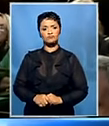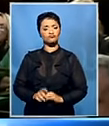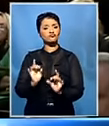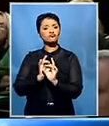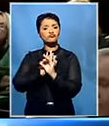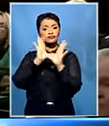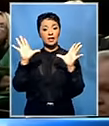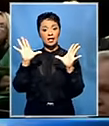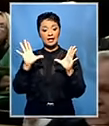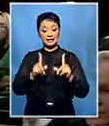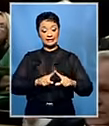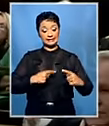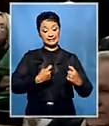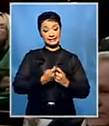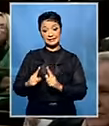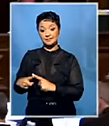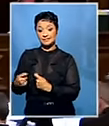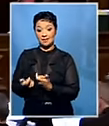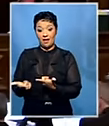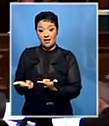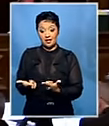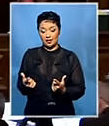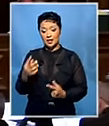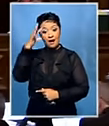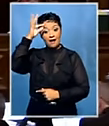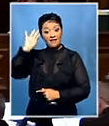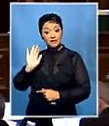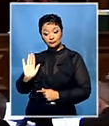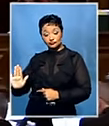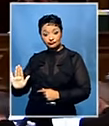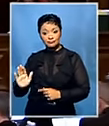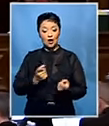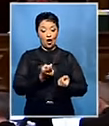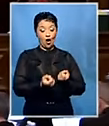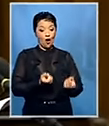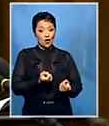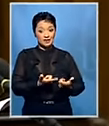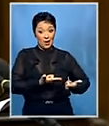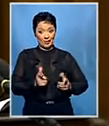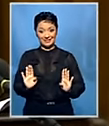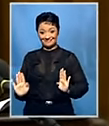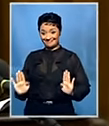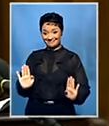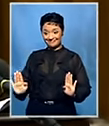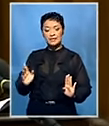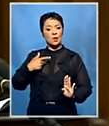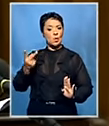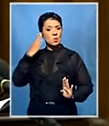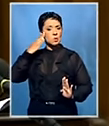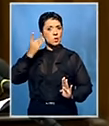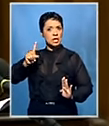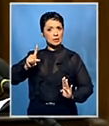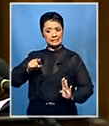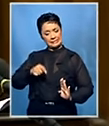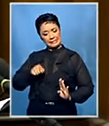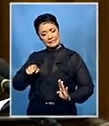fierce fight was coming. Two legal giants, one determined to get Oscar